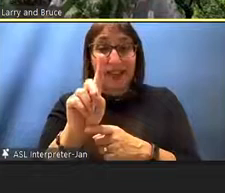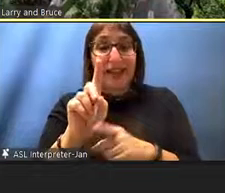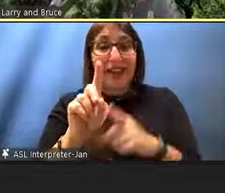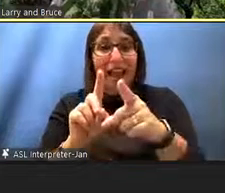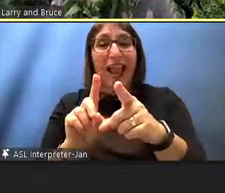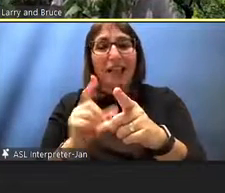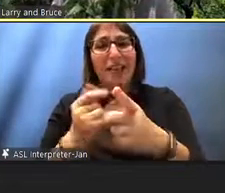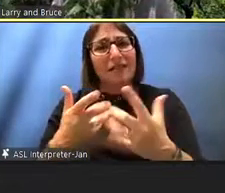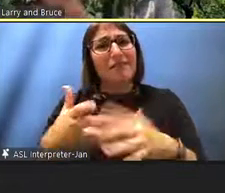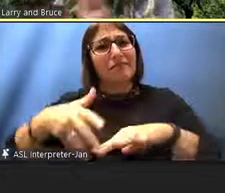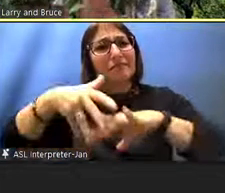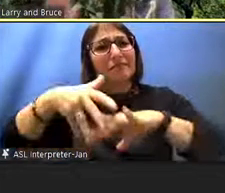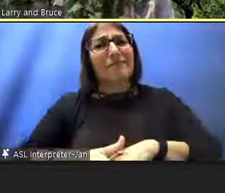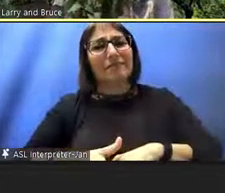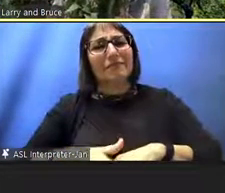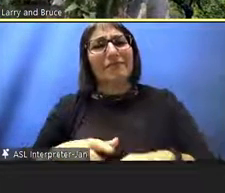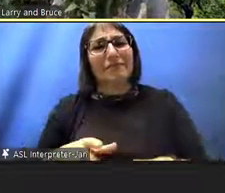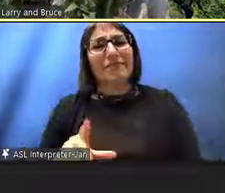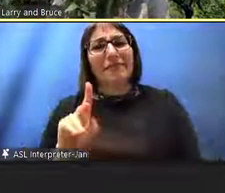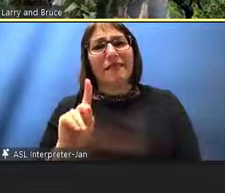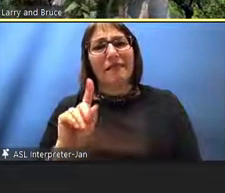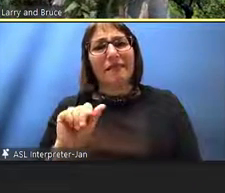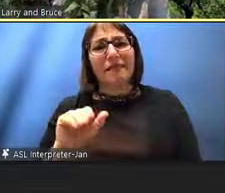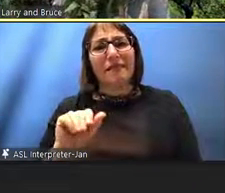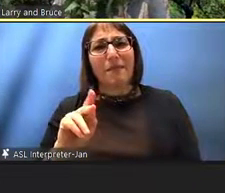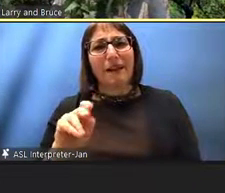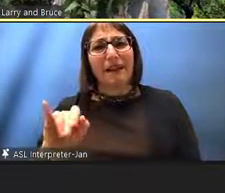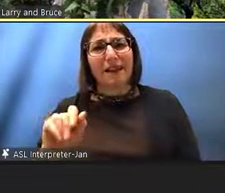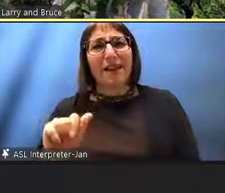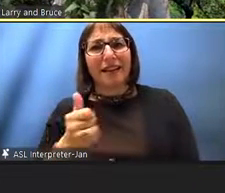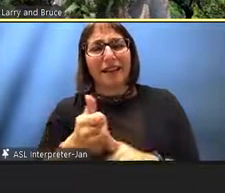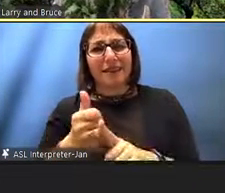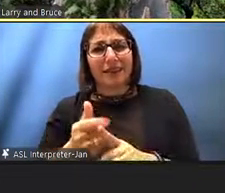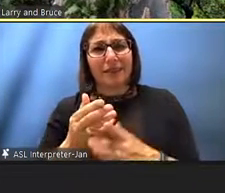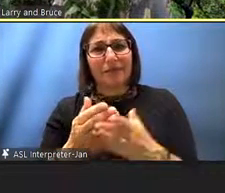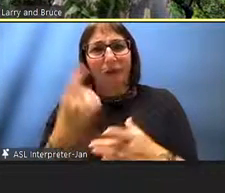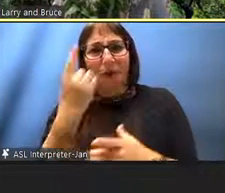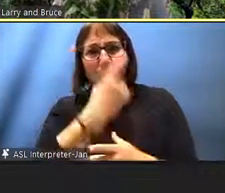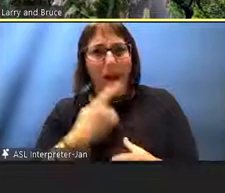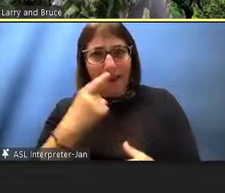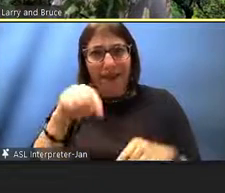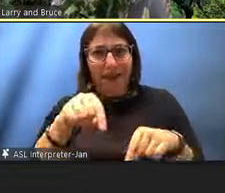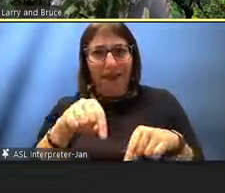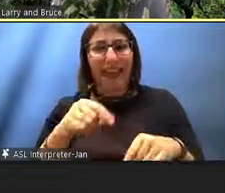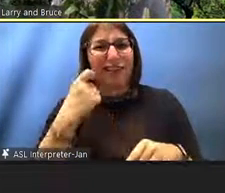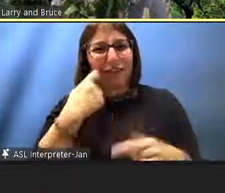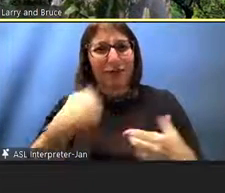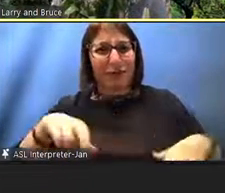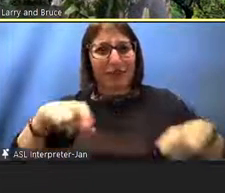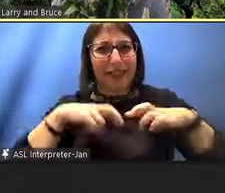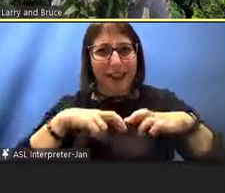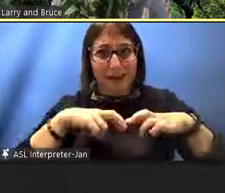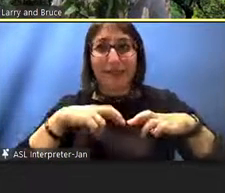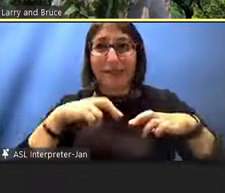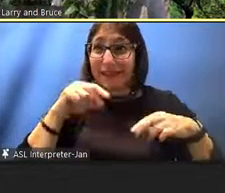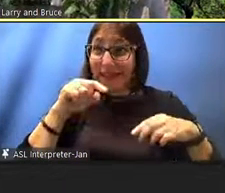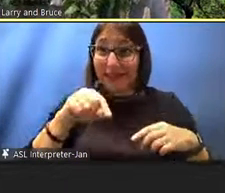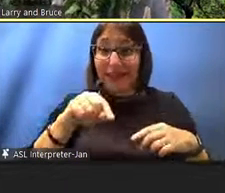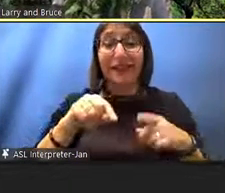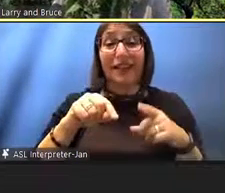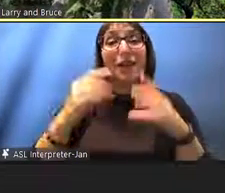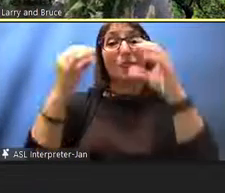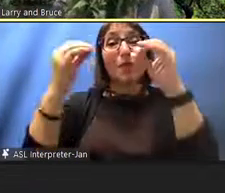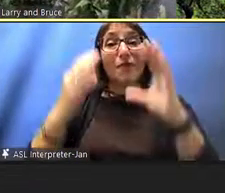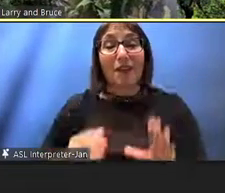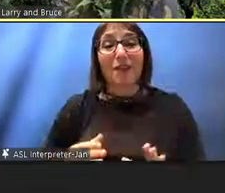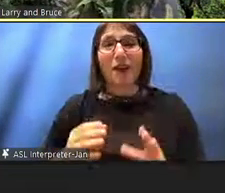blood, and of course, Hawaiian himself. And he just retired from teaching as a professor, associate